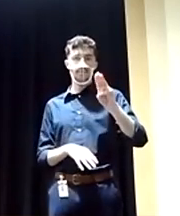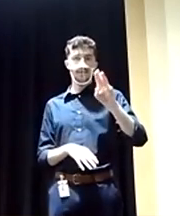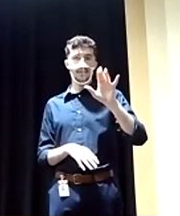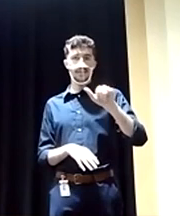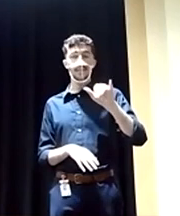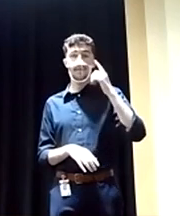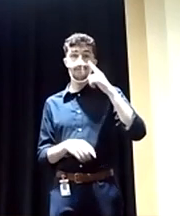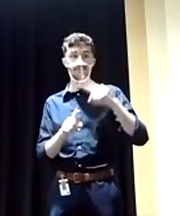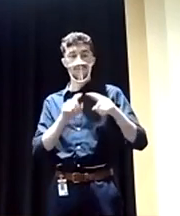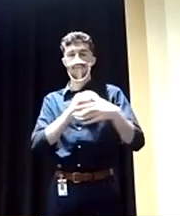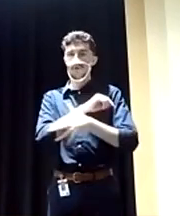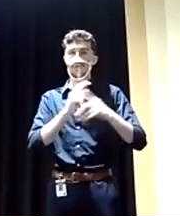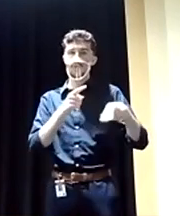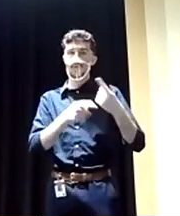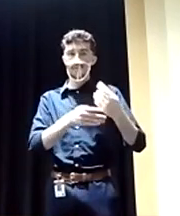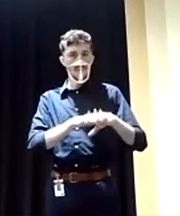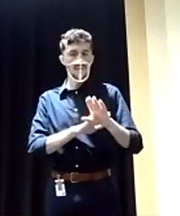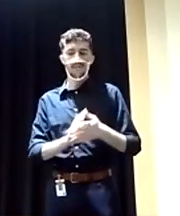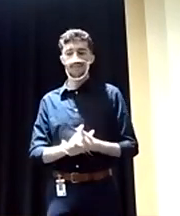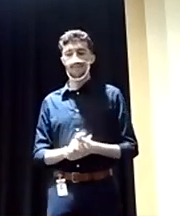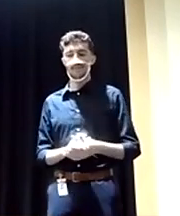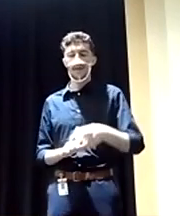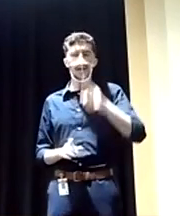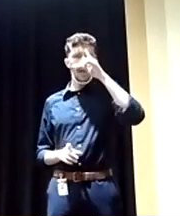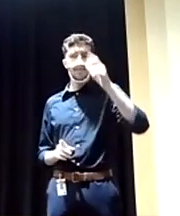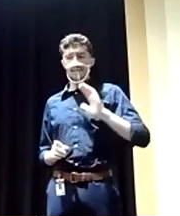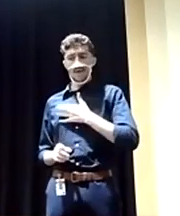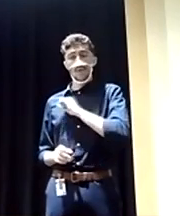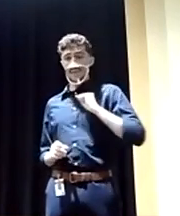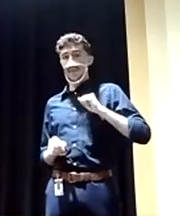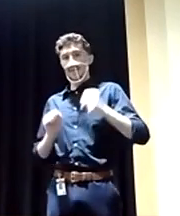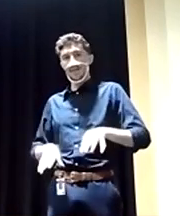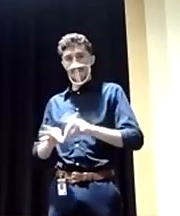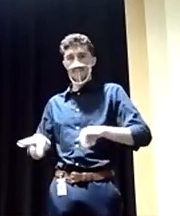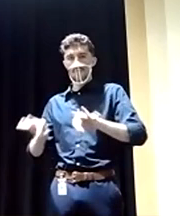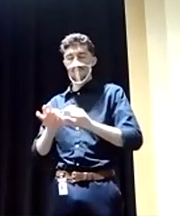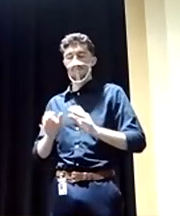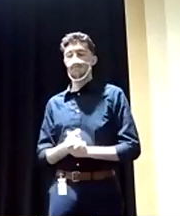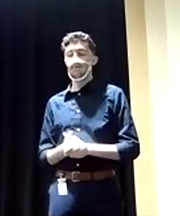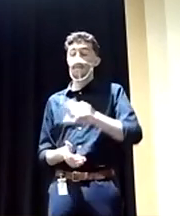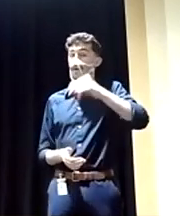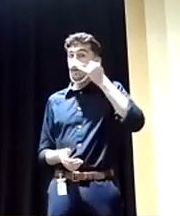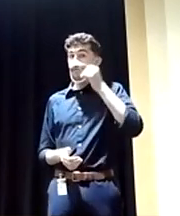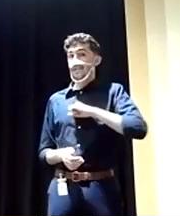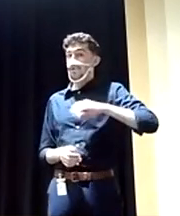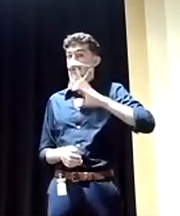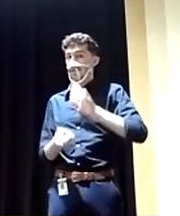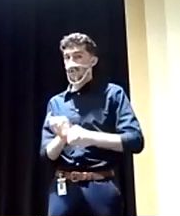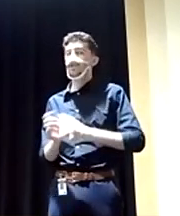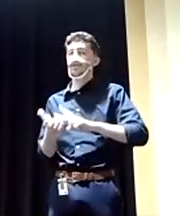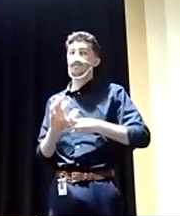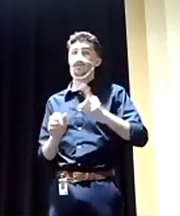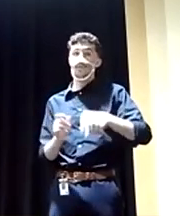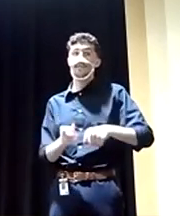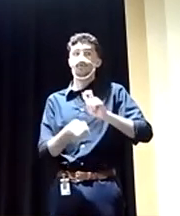might already. I think we can have a Senate that does that. But if we're going to change the Senate, it starts with changing